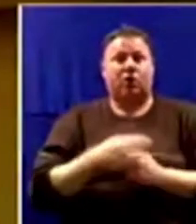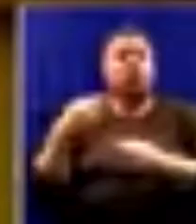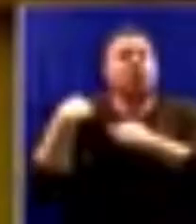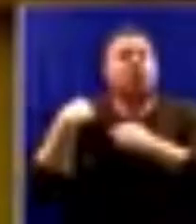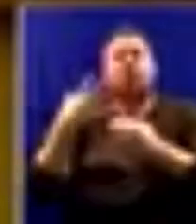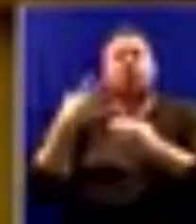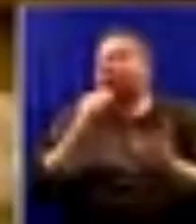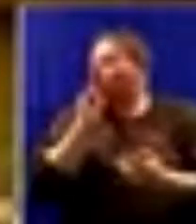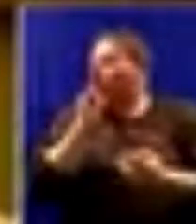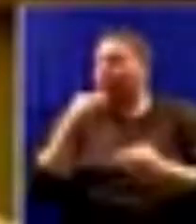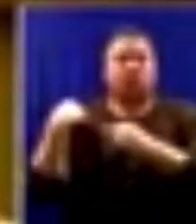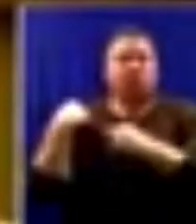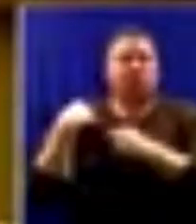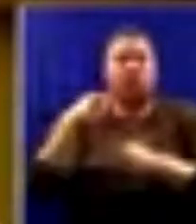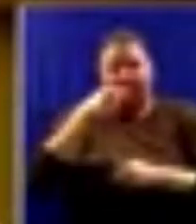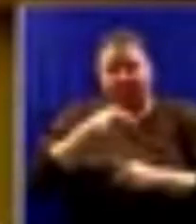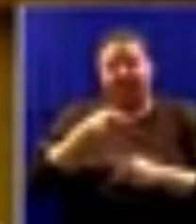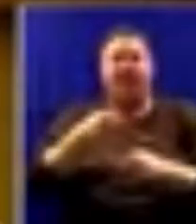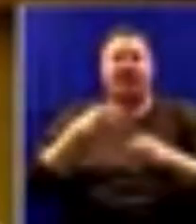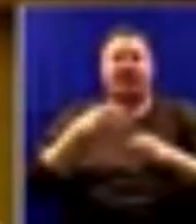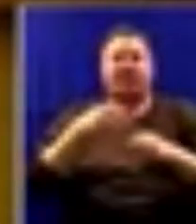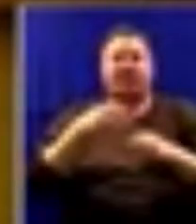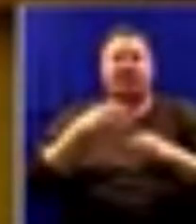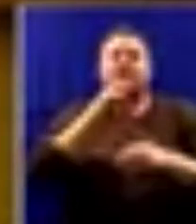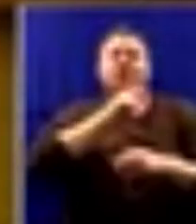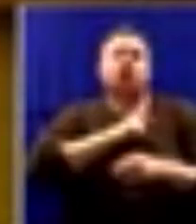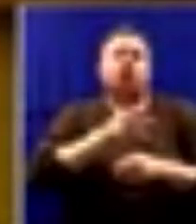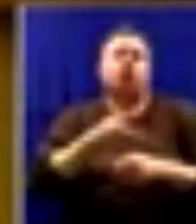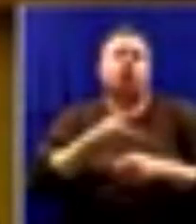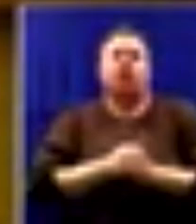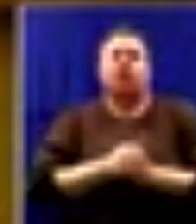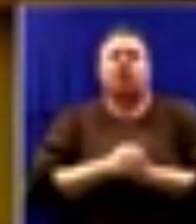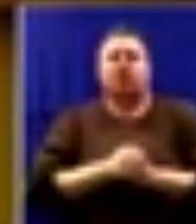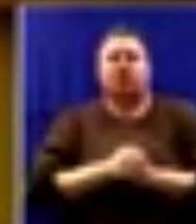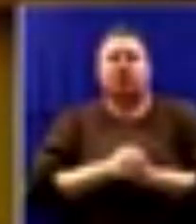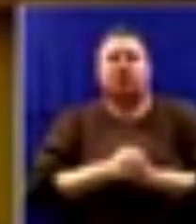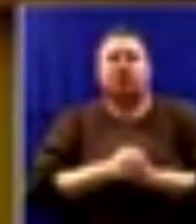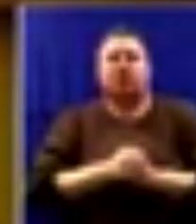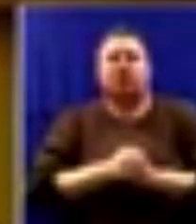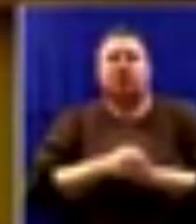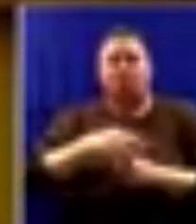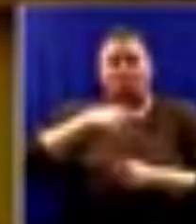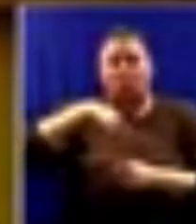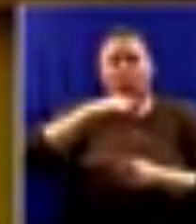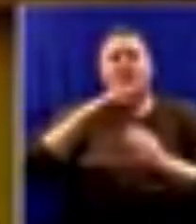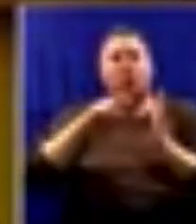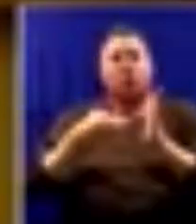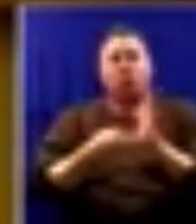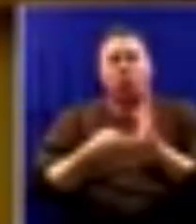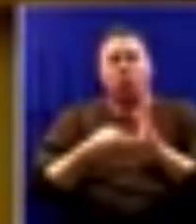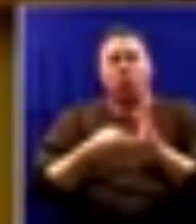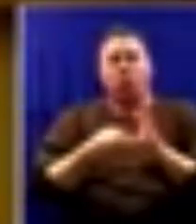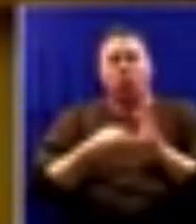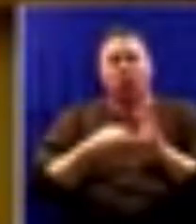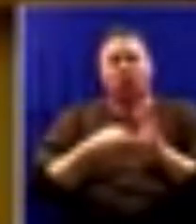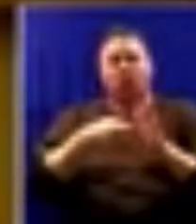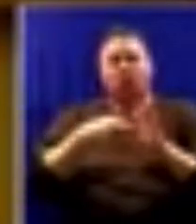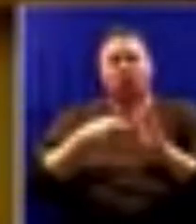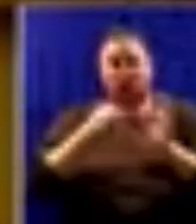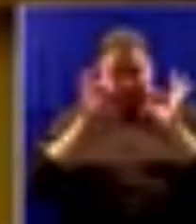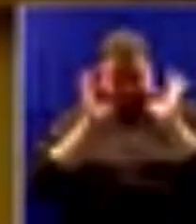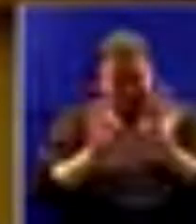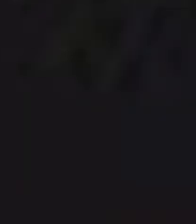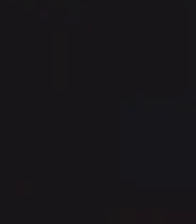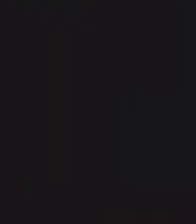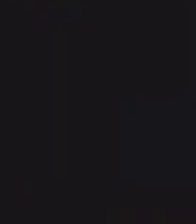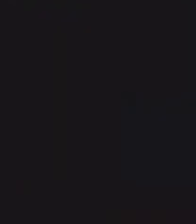responsible. And the truth is that we have not played our role properly as the host country as far as